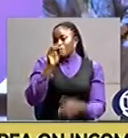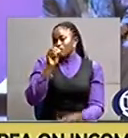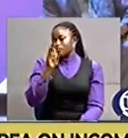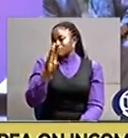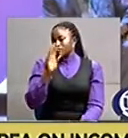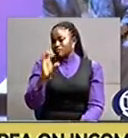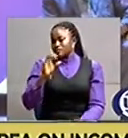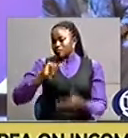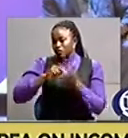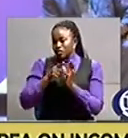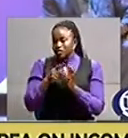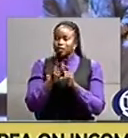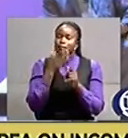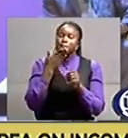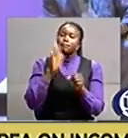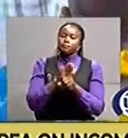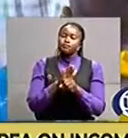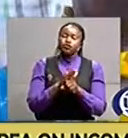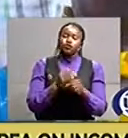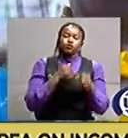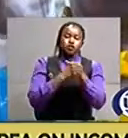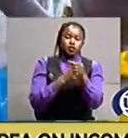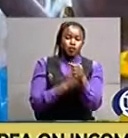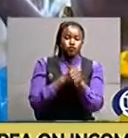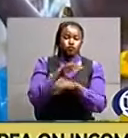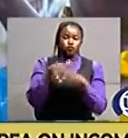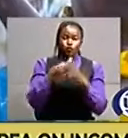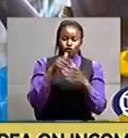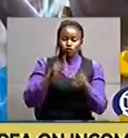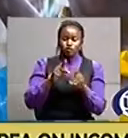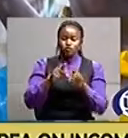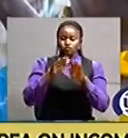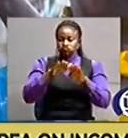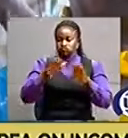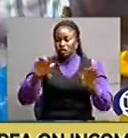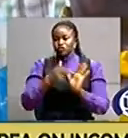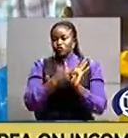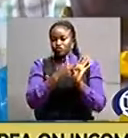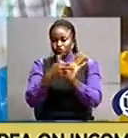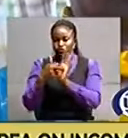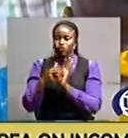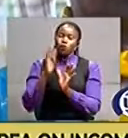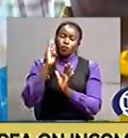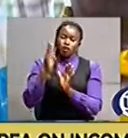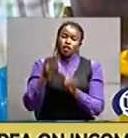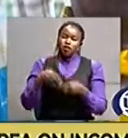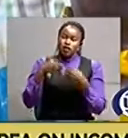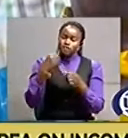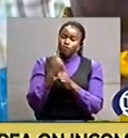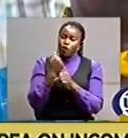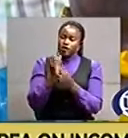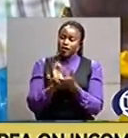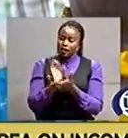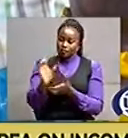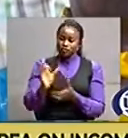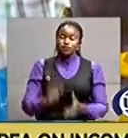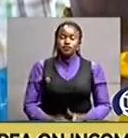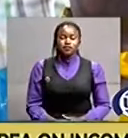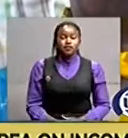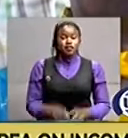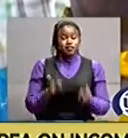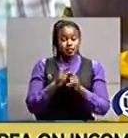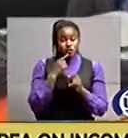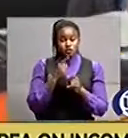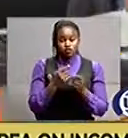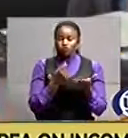as he pledged to support all the exhibitors with working capital he assured the members present that uganda